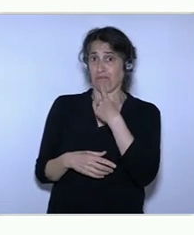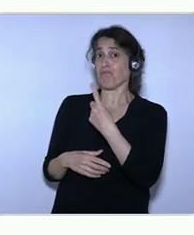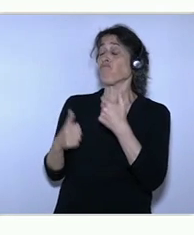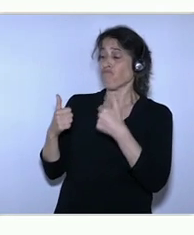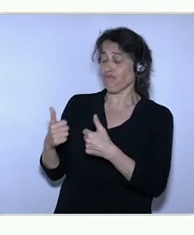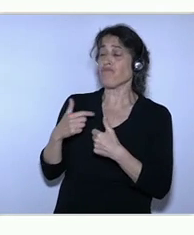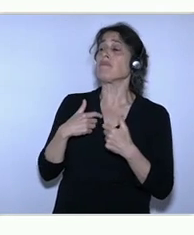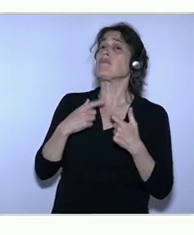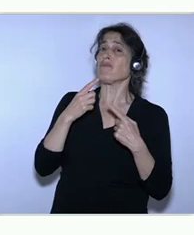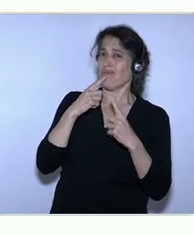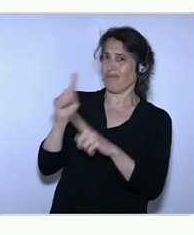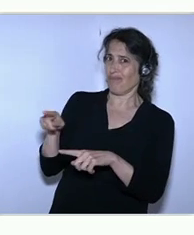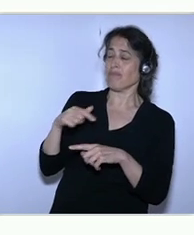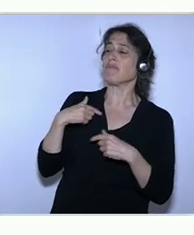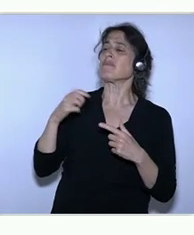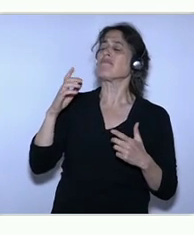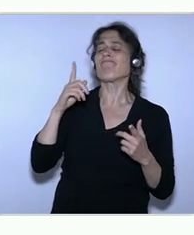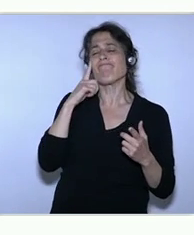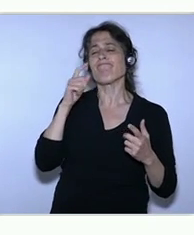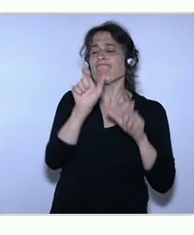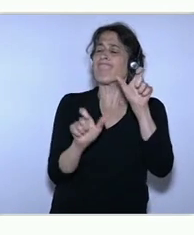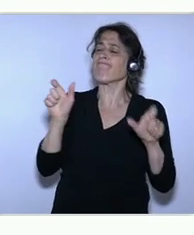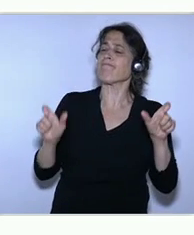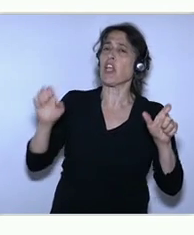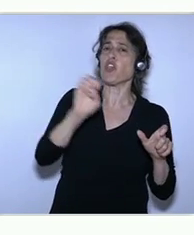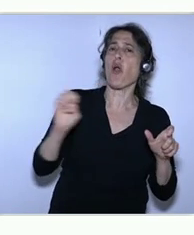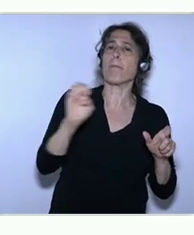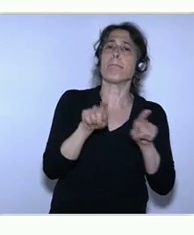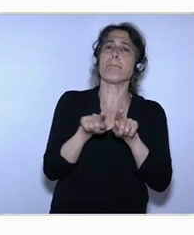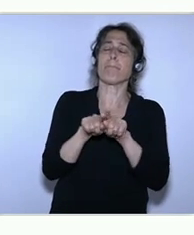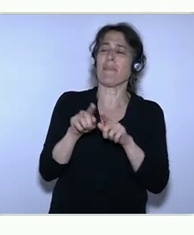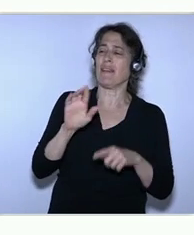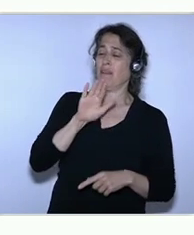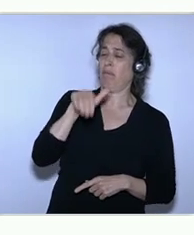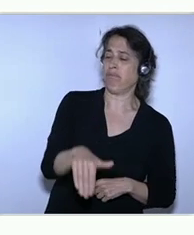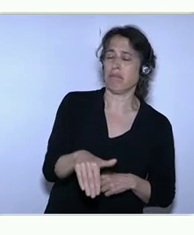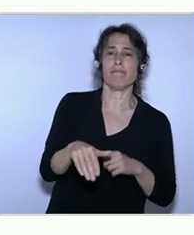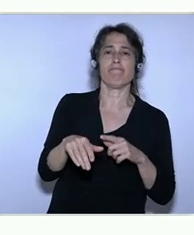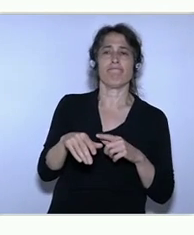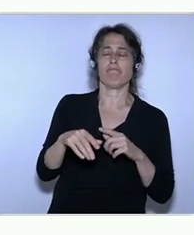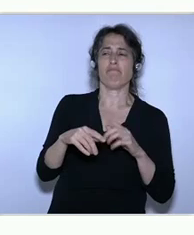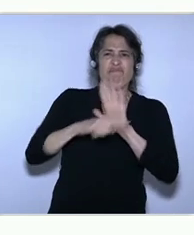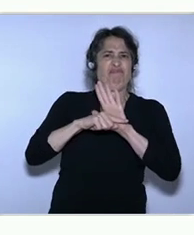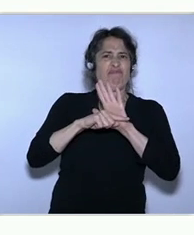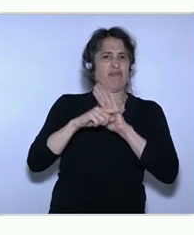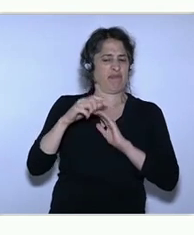So in Europe, there is much more of a stigma attached to failure than there is, say, in the US.